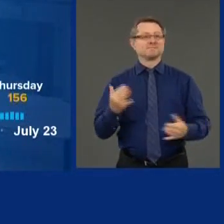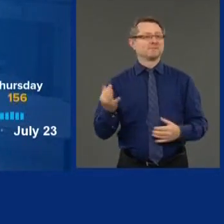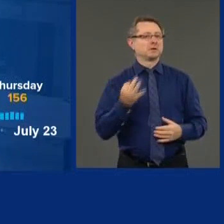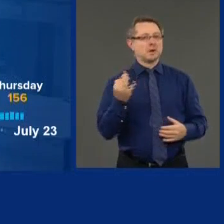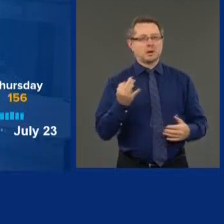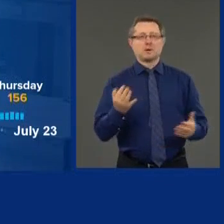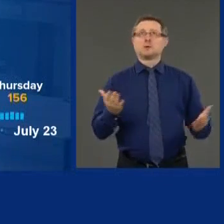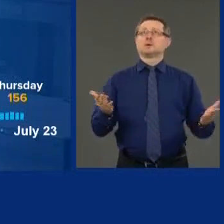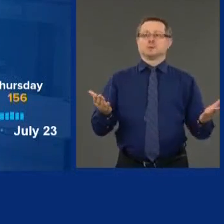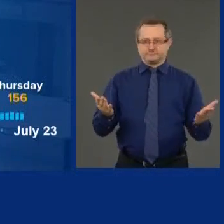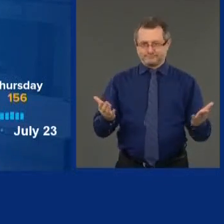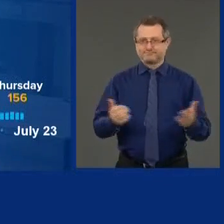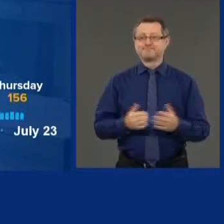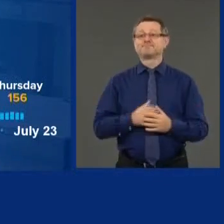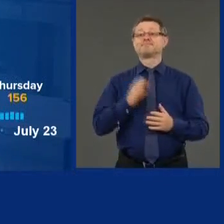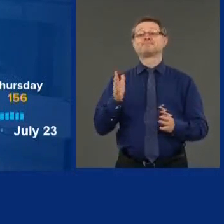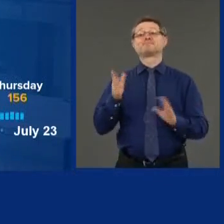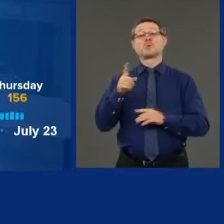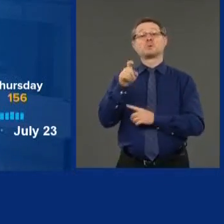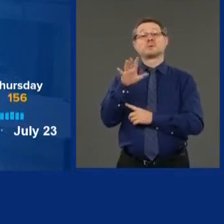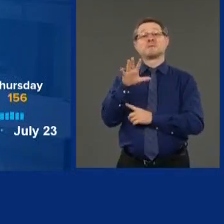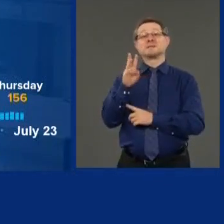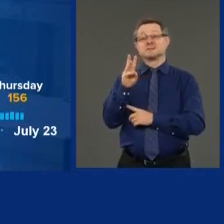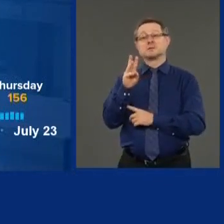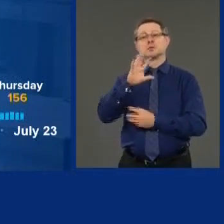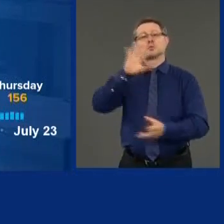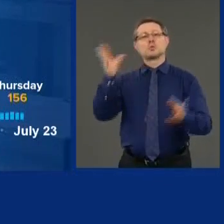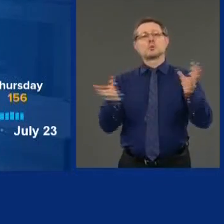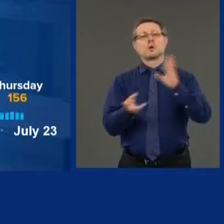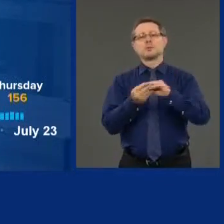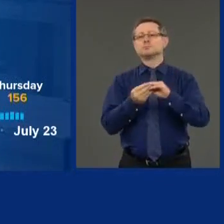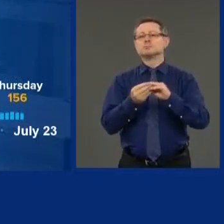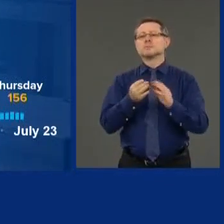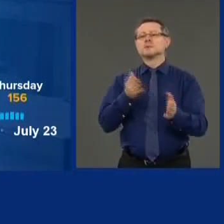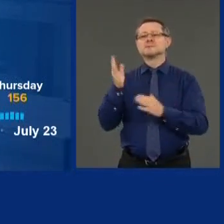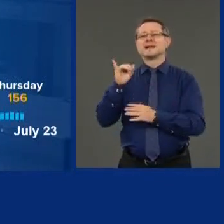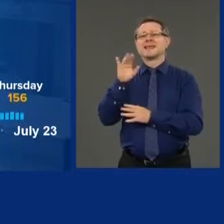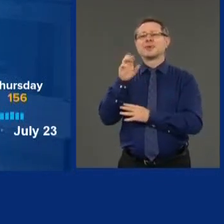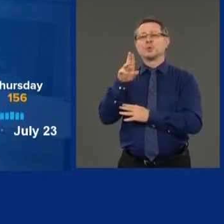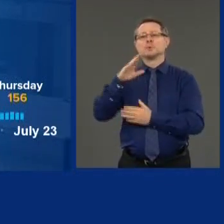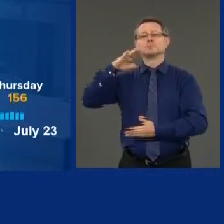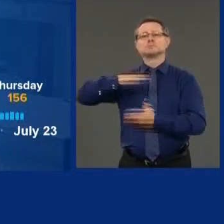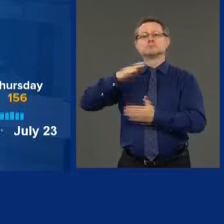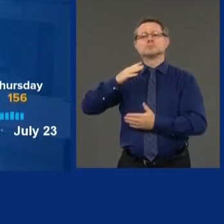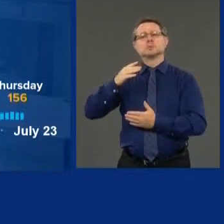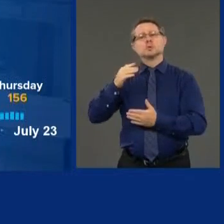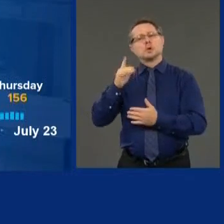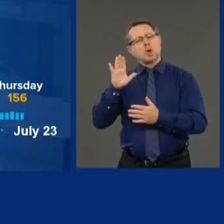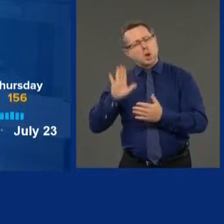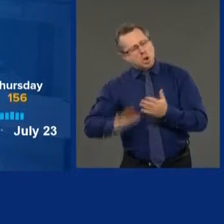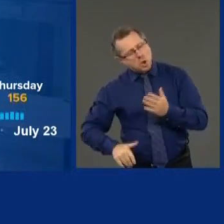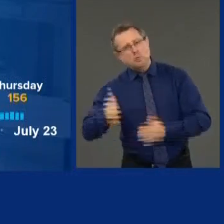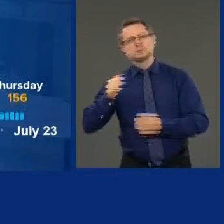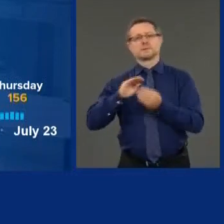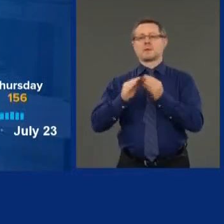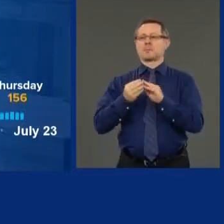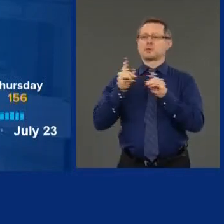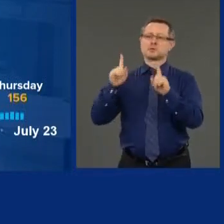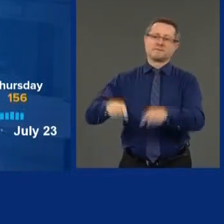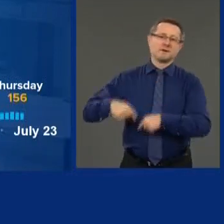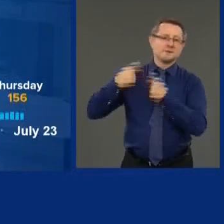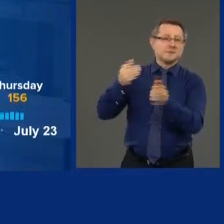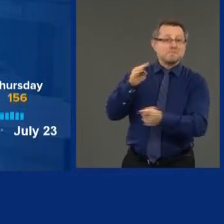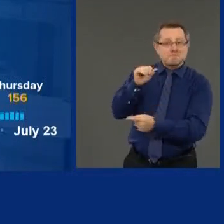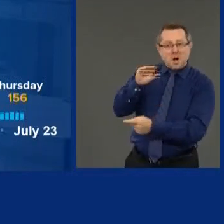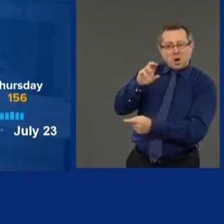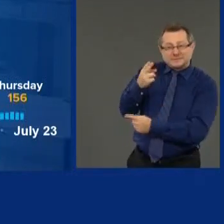156 total ICUs. That's the lowest number of people we've had in an ICU since March 16th.